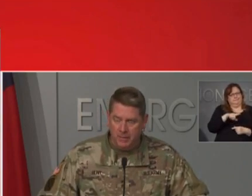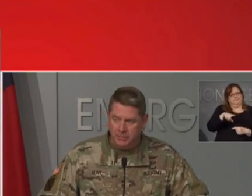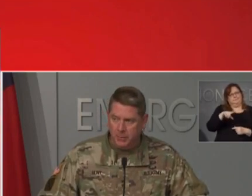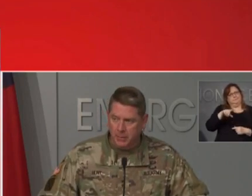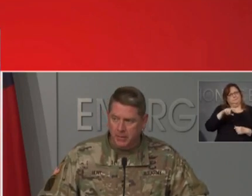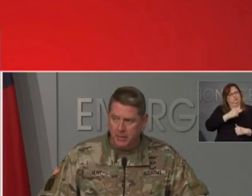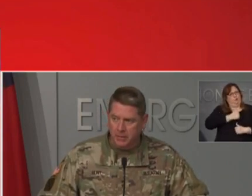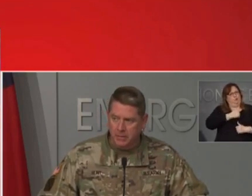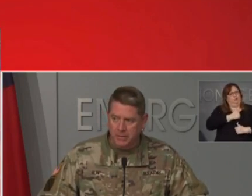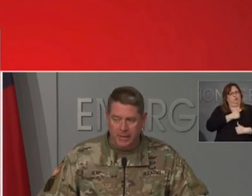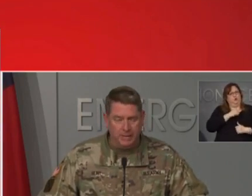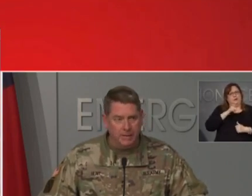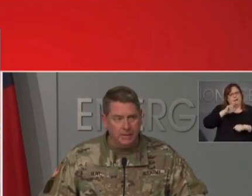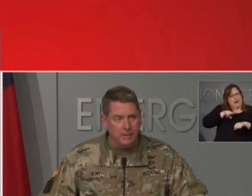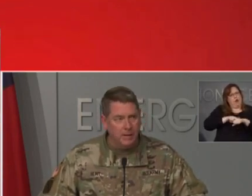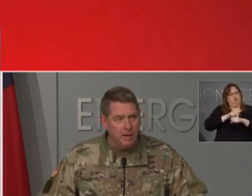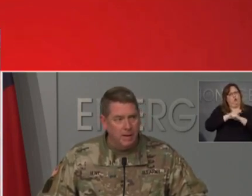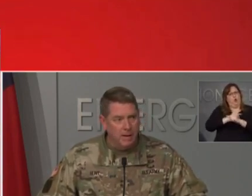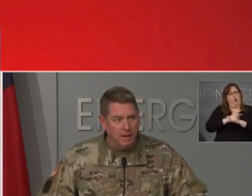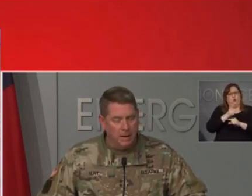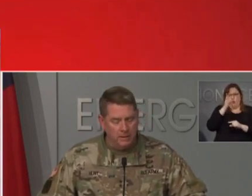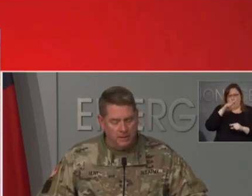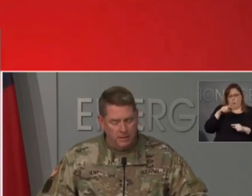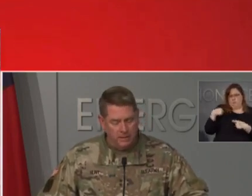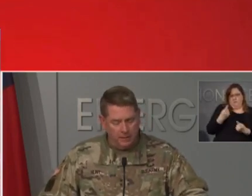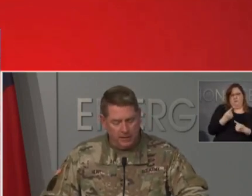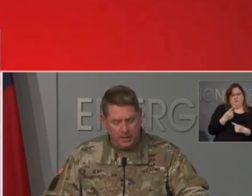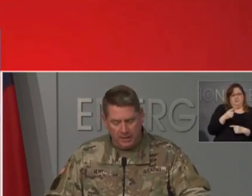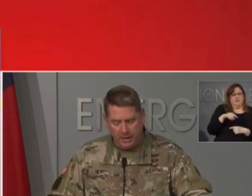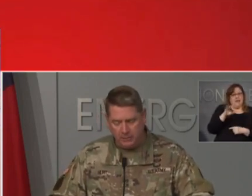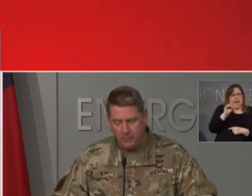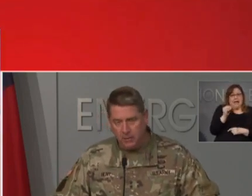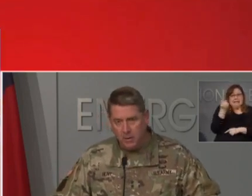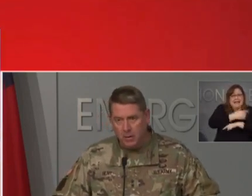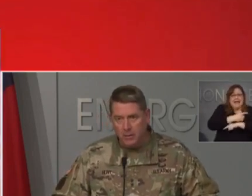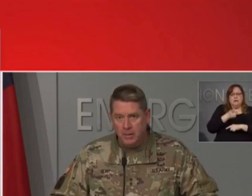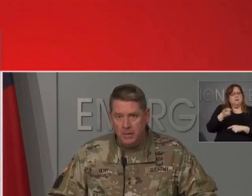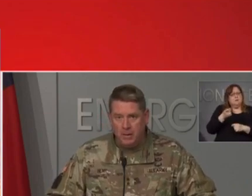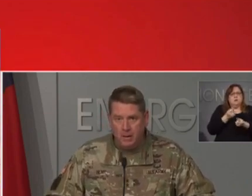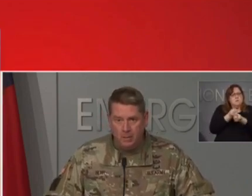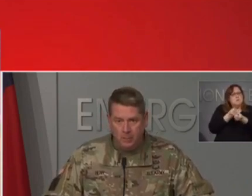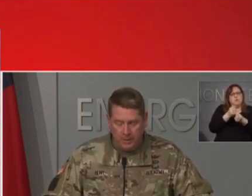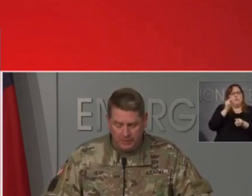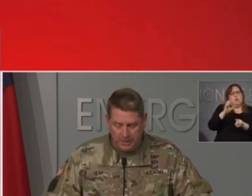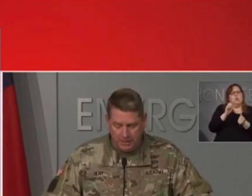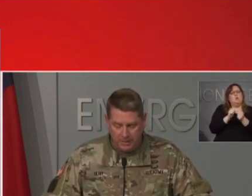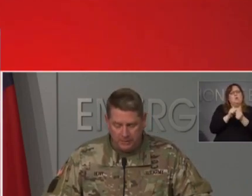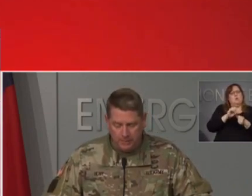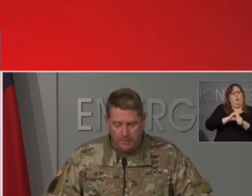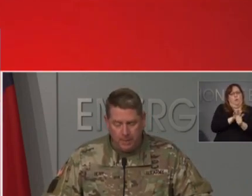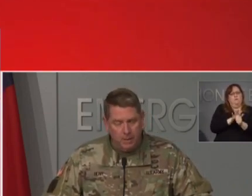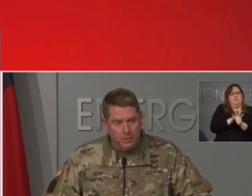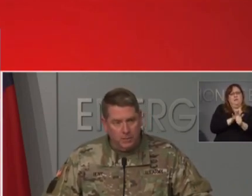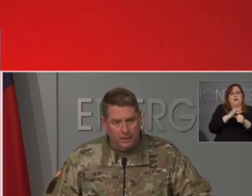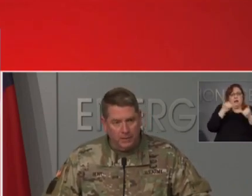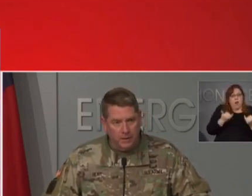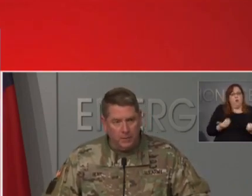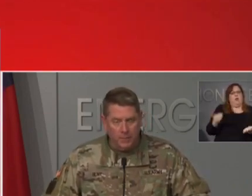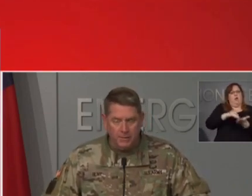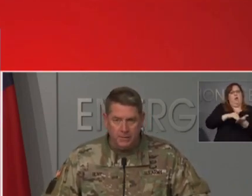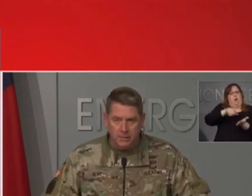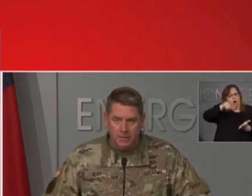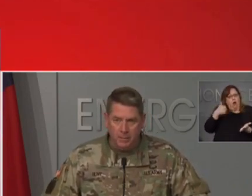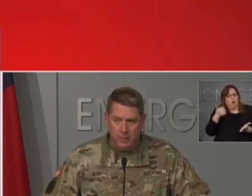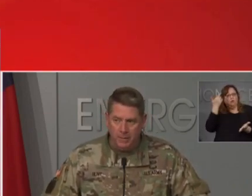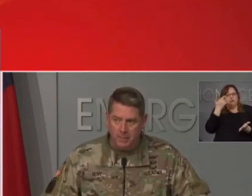they've been supporting COVID-19, and they have, again, answered the call when our state needs it. So like the